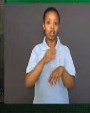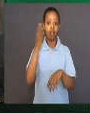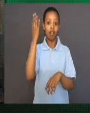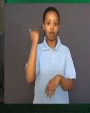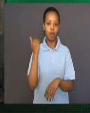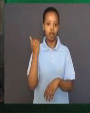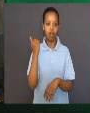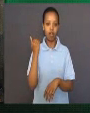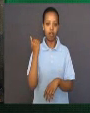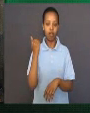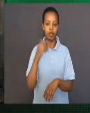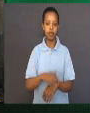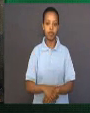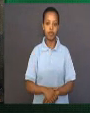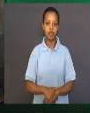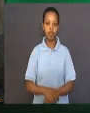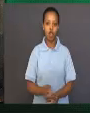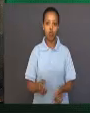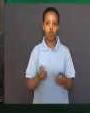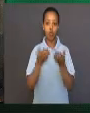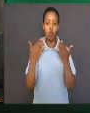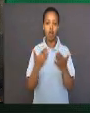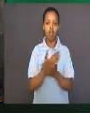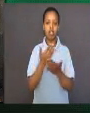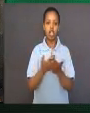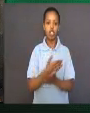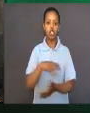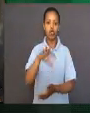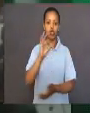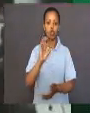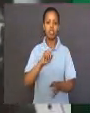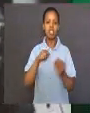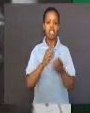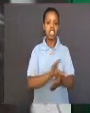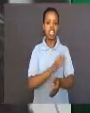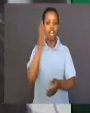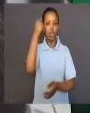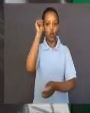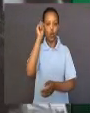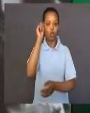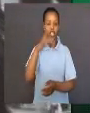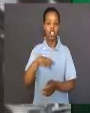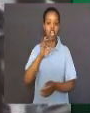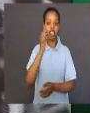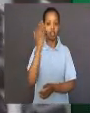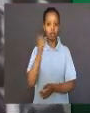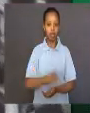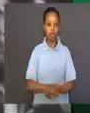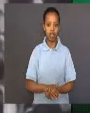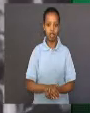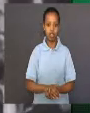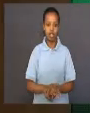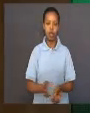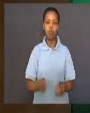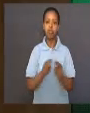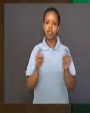responsible for many discoveries in cell theory. He published many